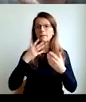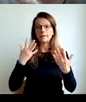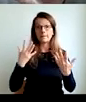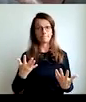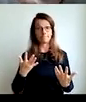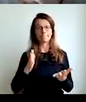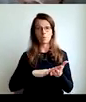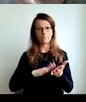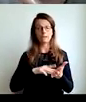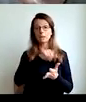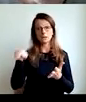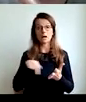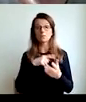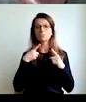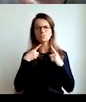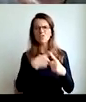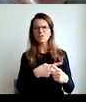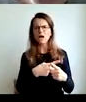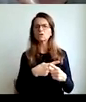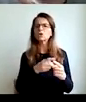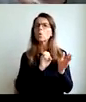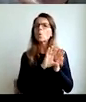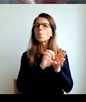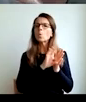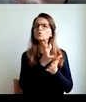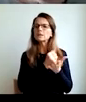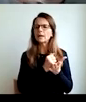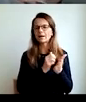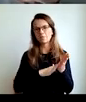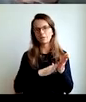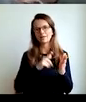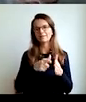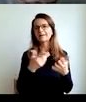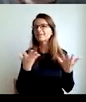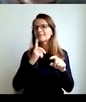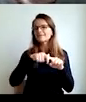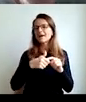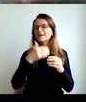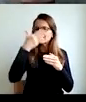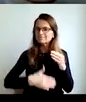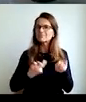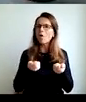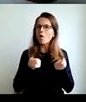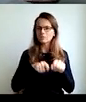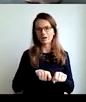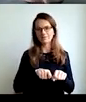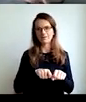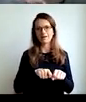suffering, hard work, you hate completion.